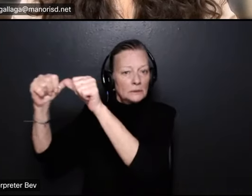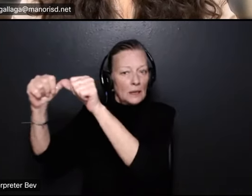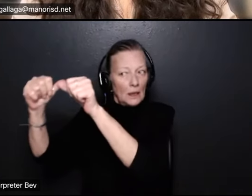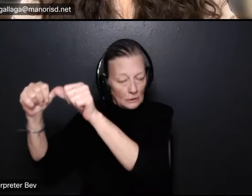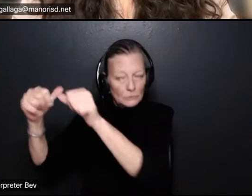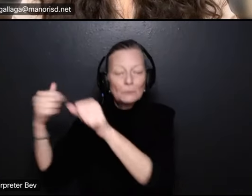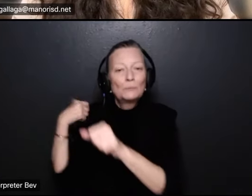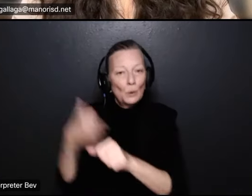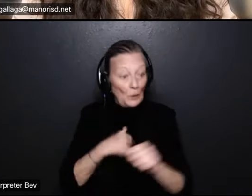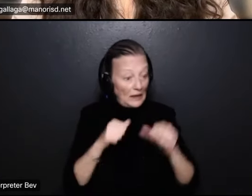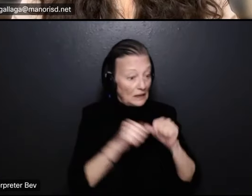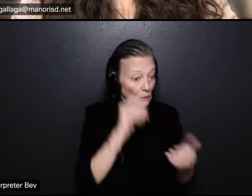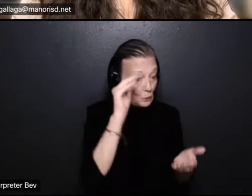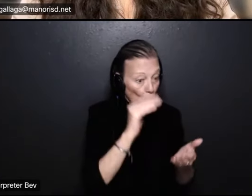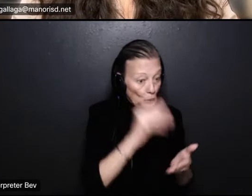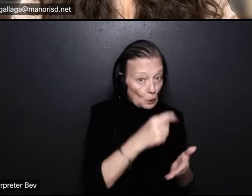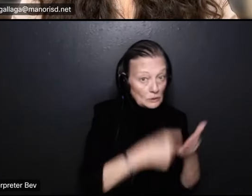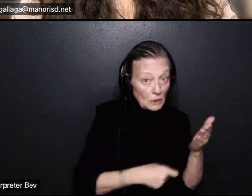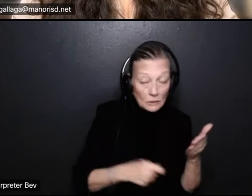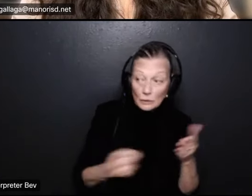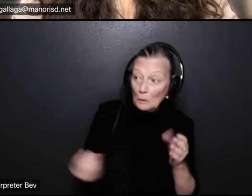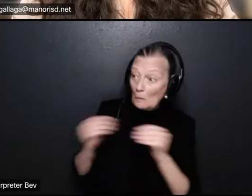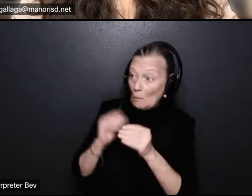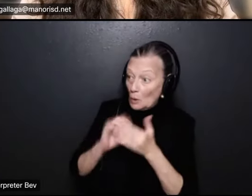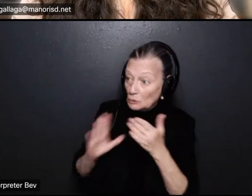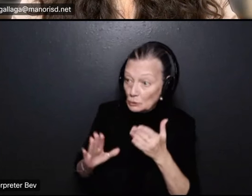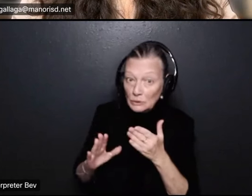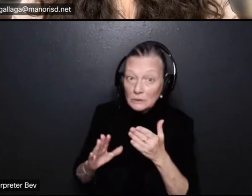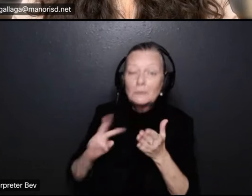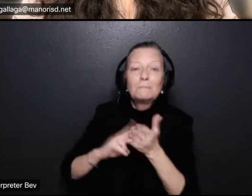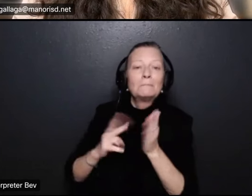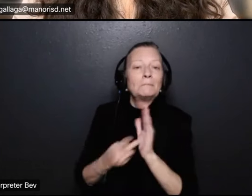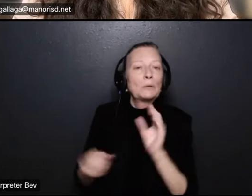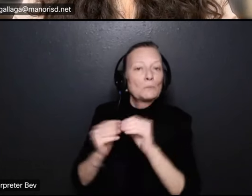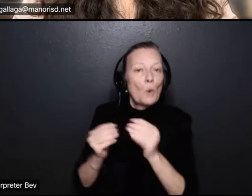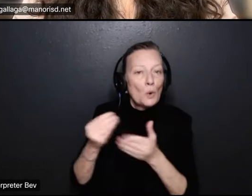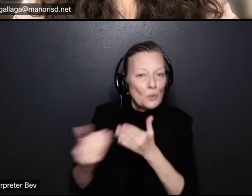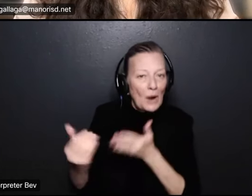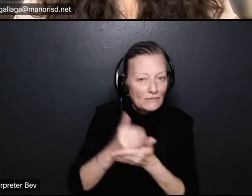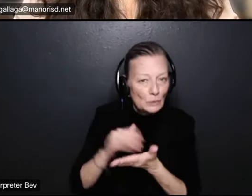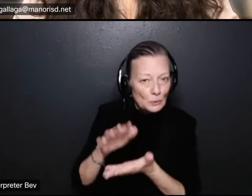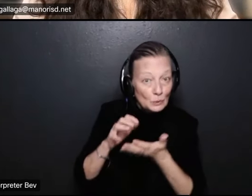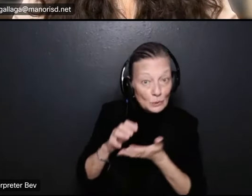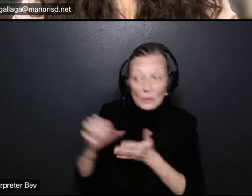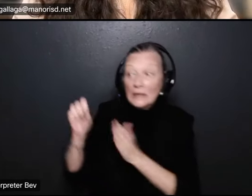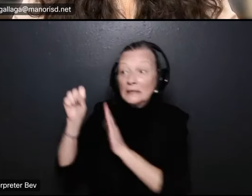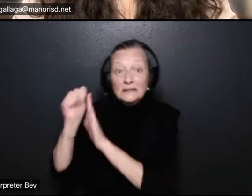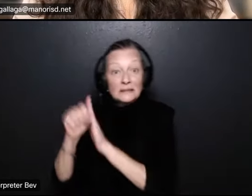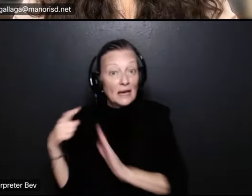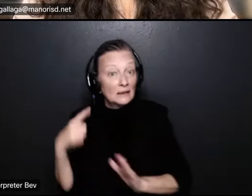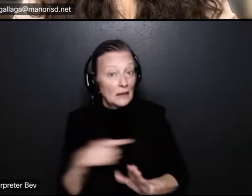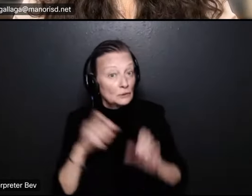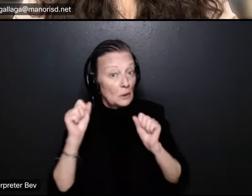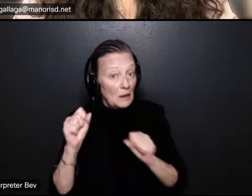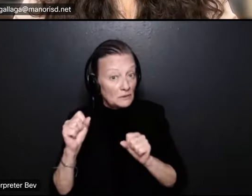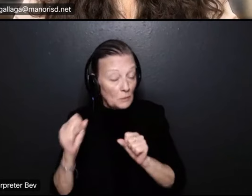costs the idea is if we get more students that increases revenue if the state legislator comes in increases revenue eventually those two lines